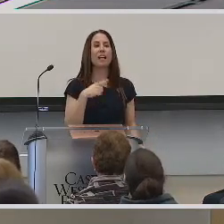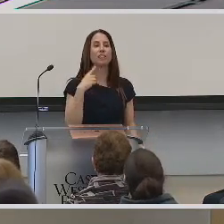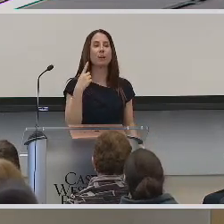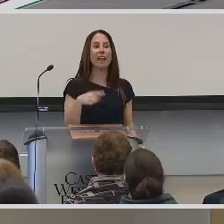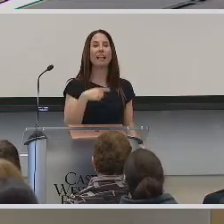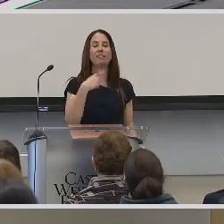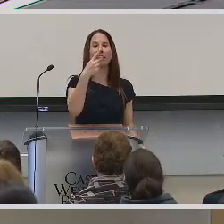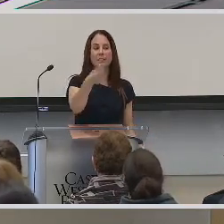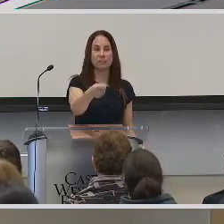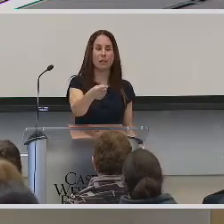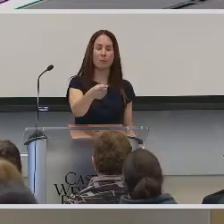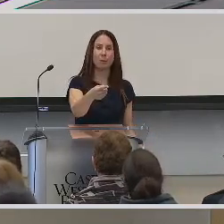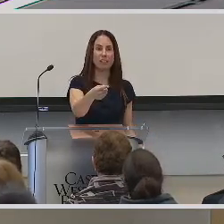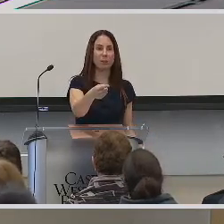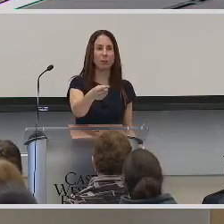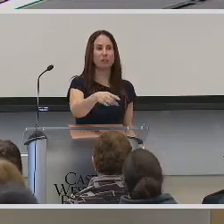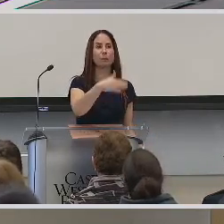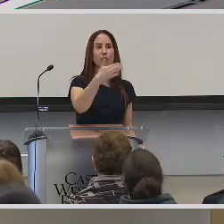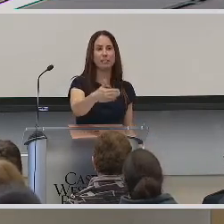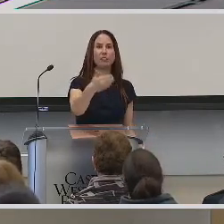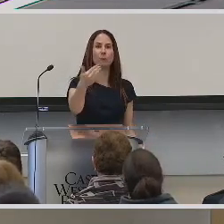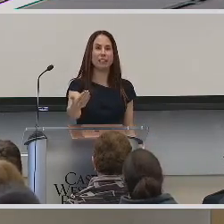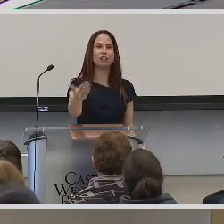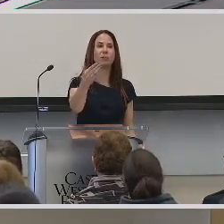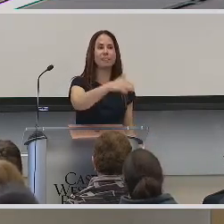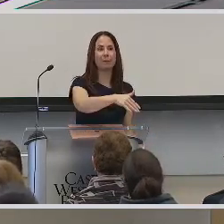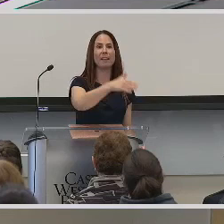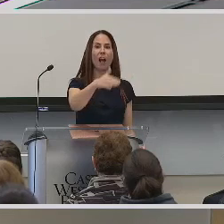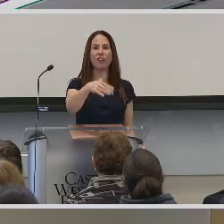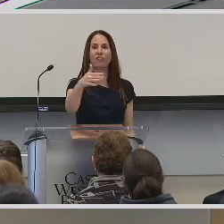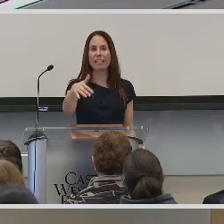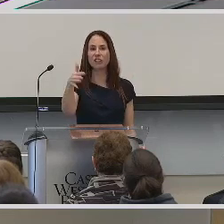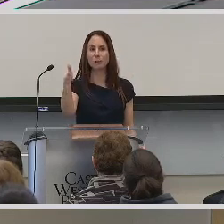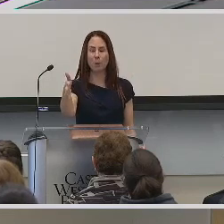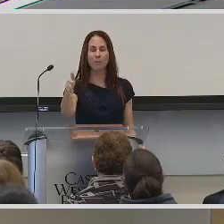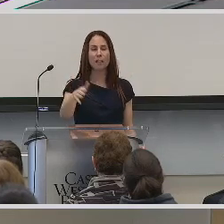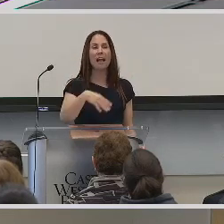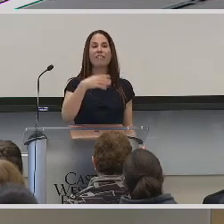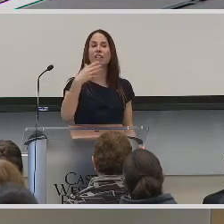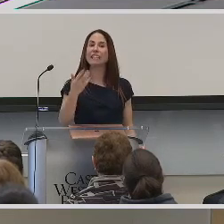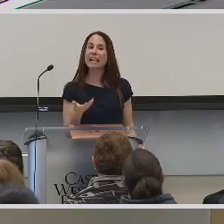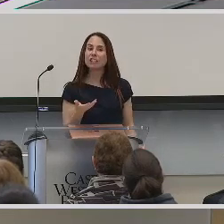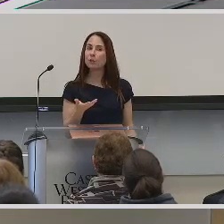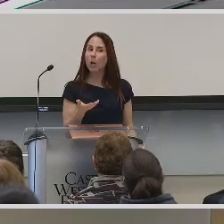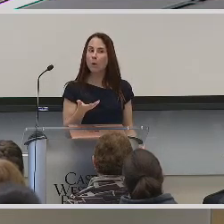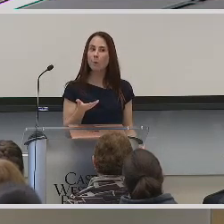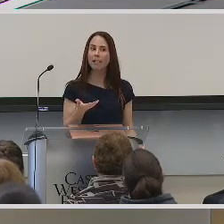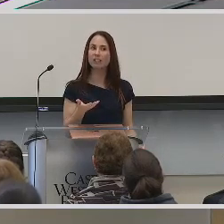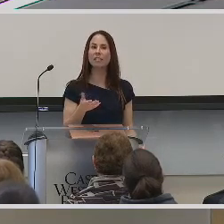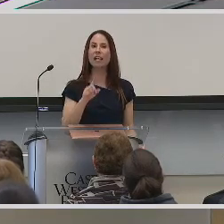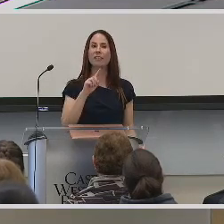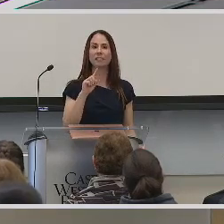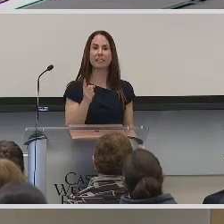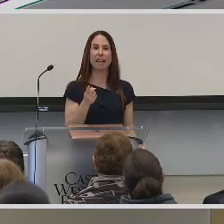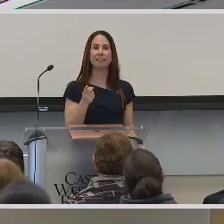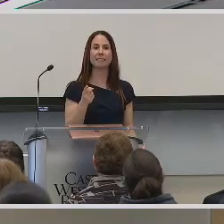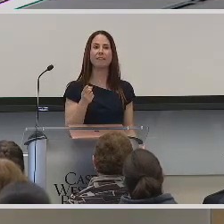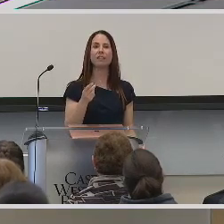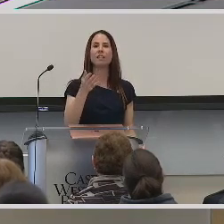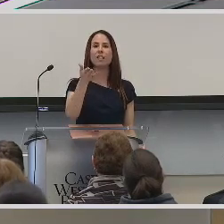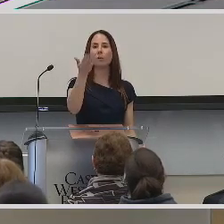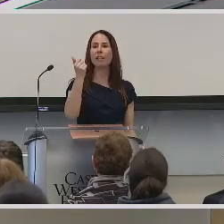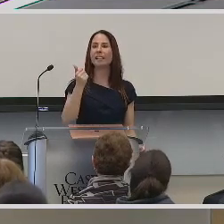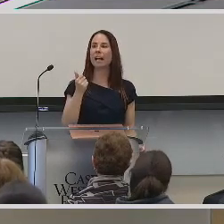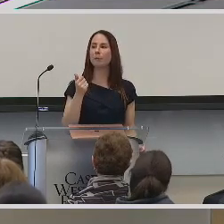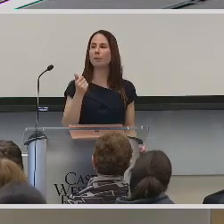Perfect. So that's a WH question which means you answer with something other than yes or no. If there's a yes or no question, that's slightly